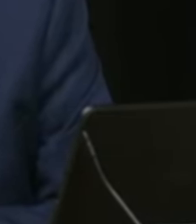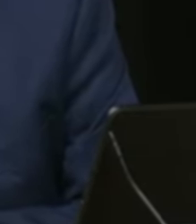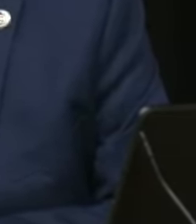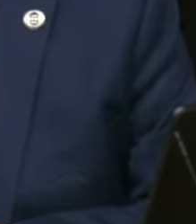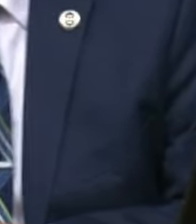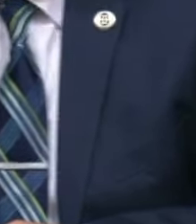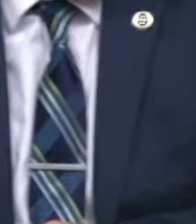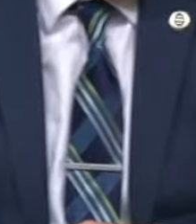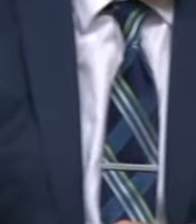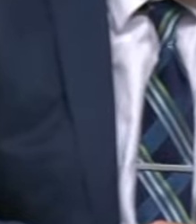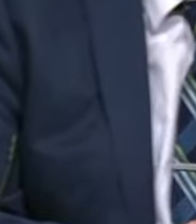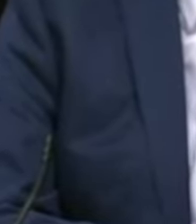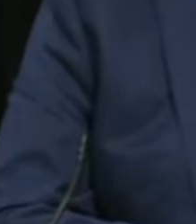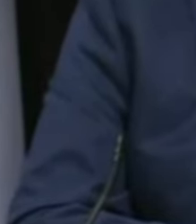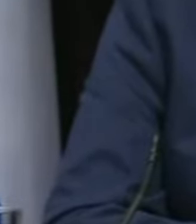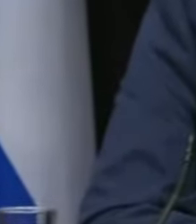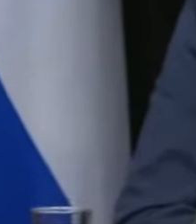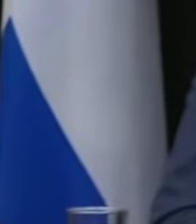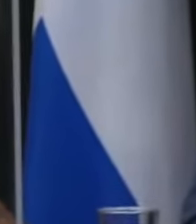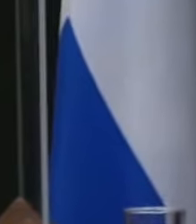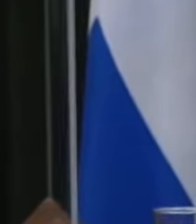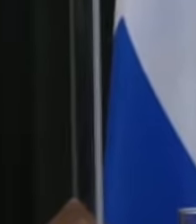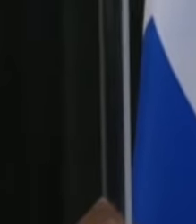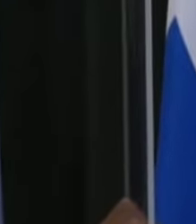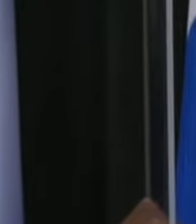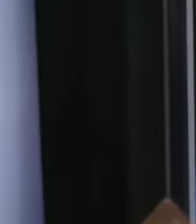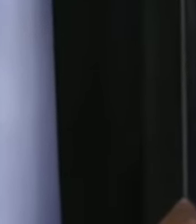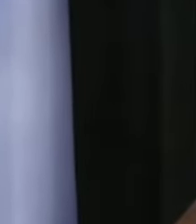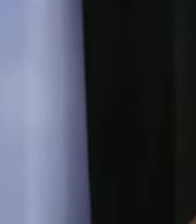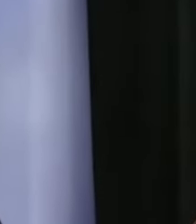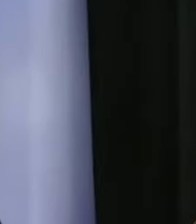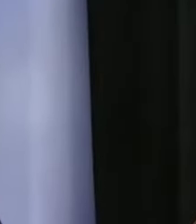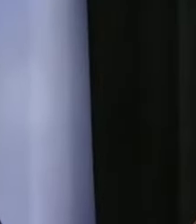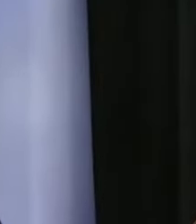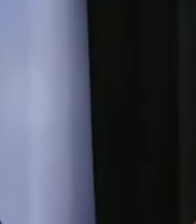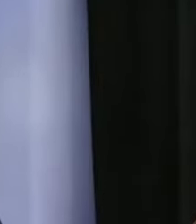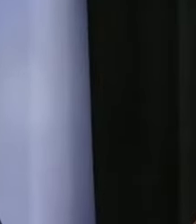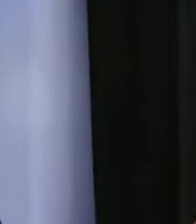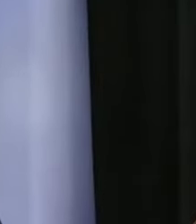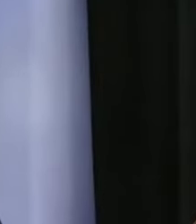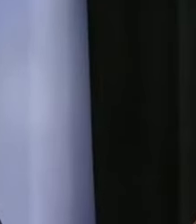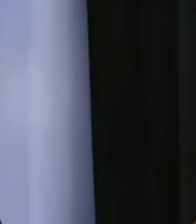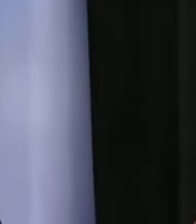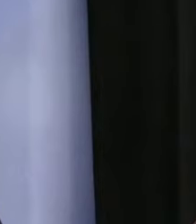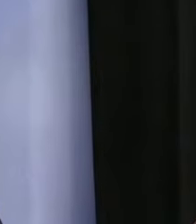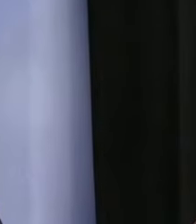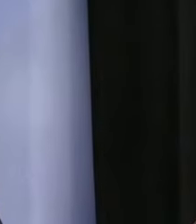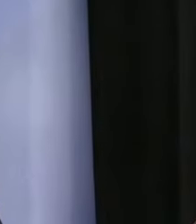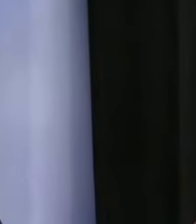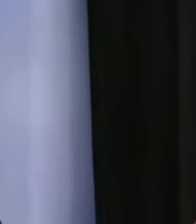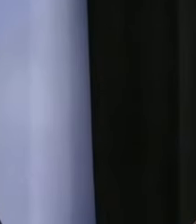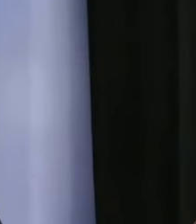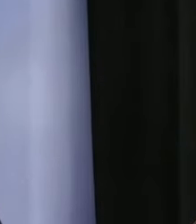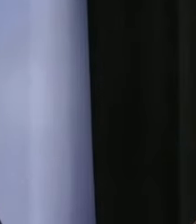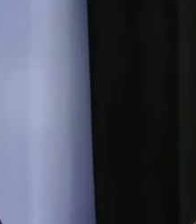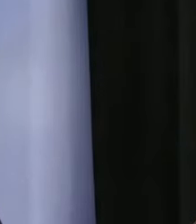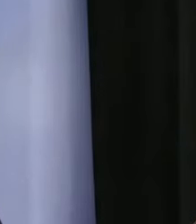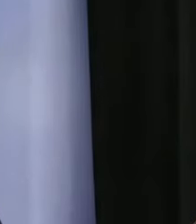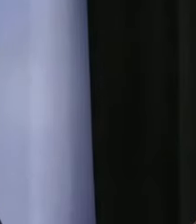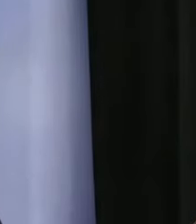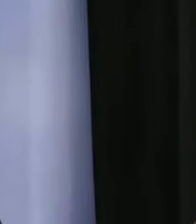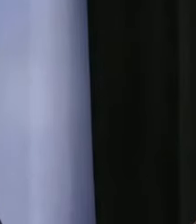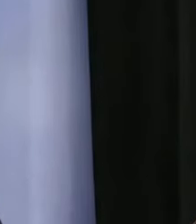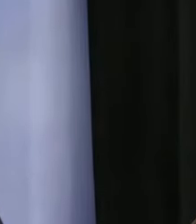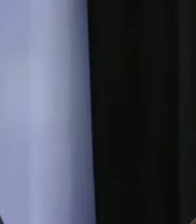Madame Fletcher. Yes good afternoon um we've been talking about um for some time that